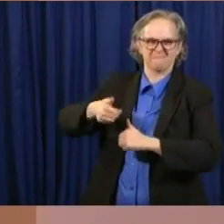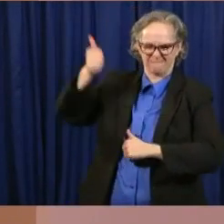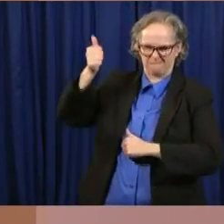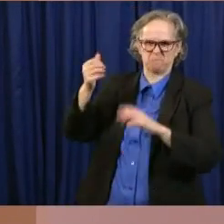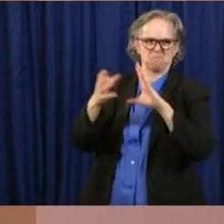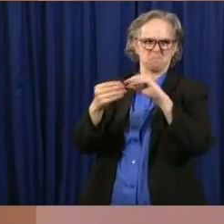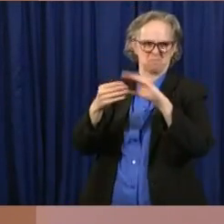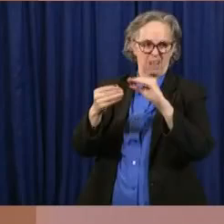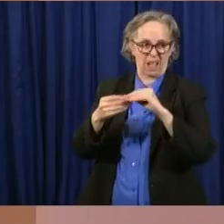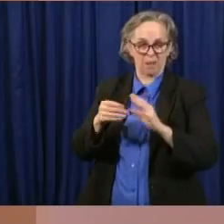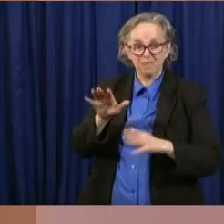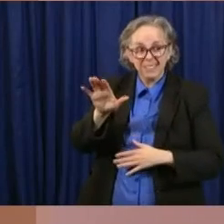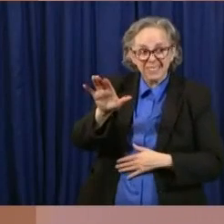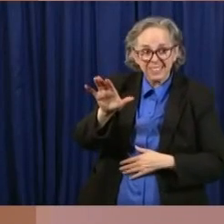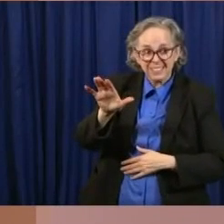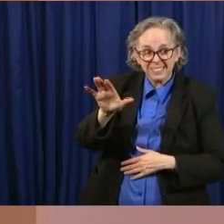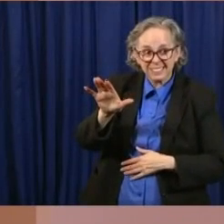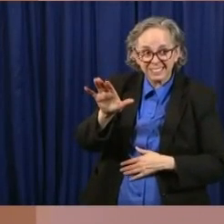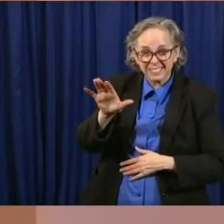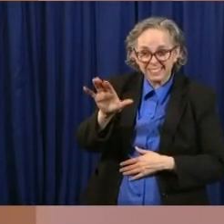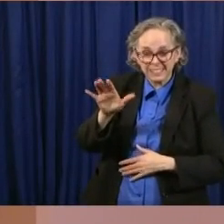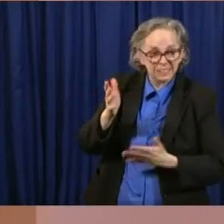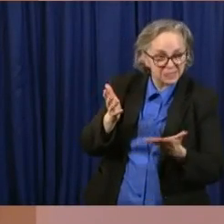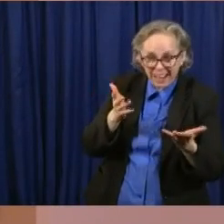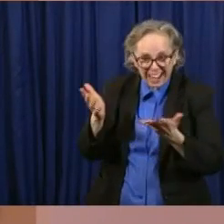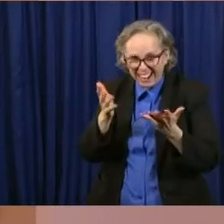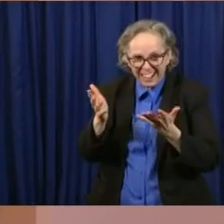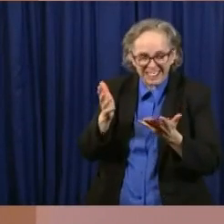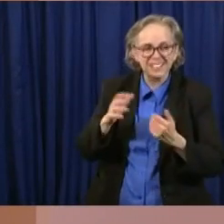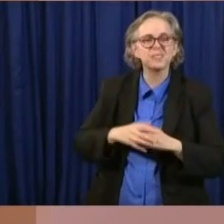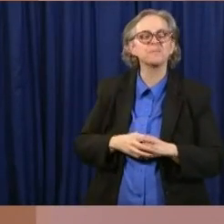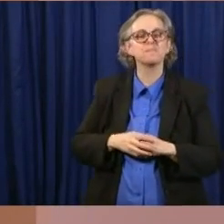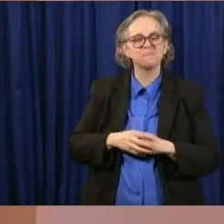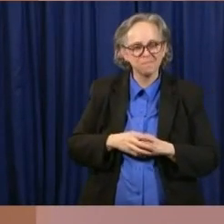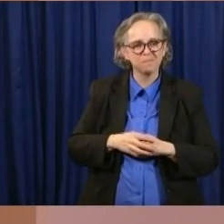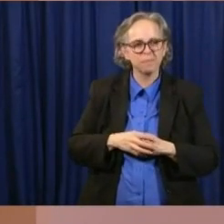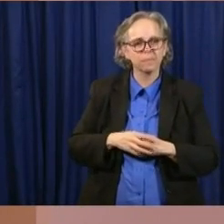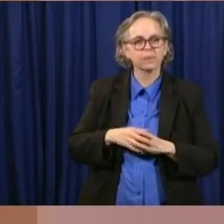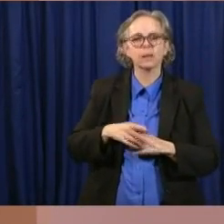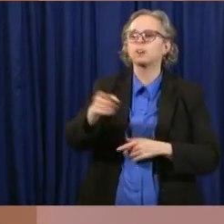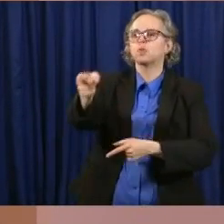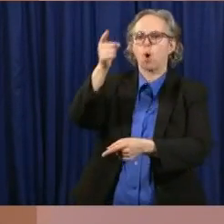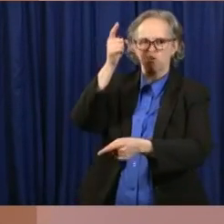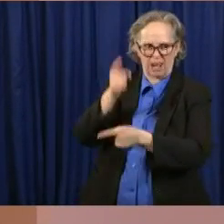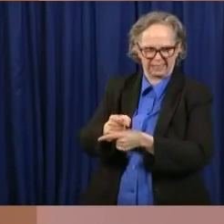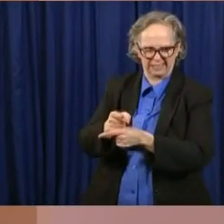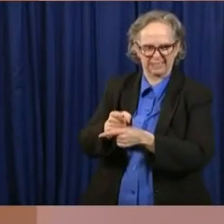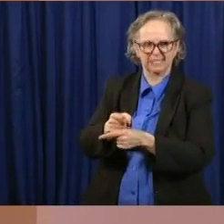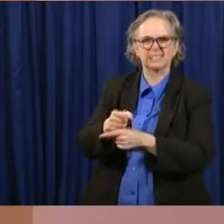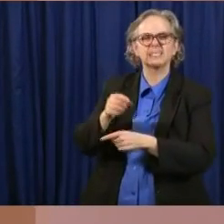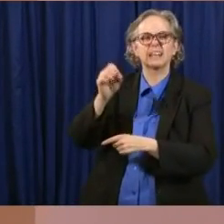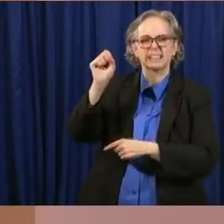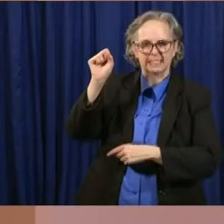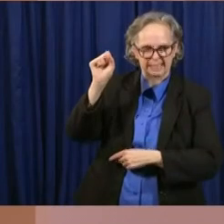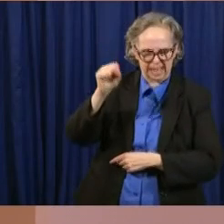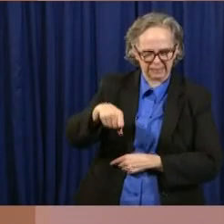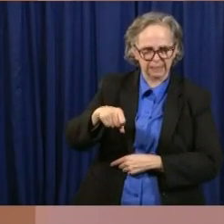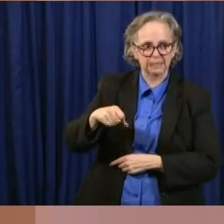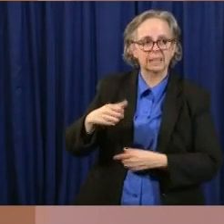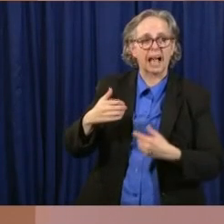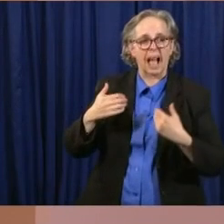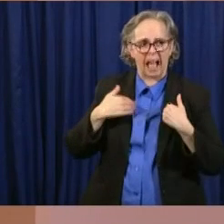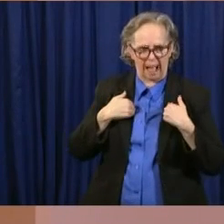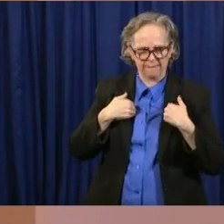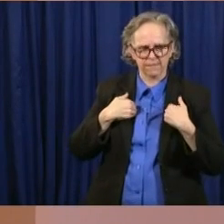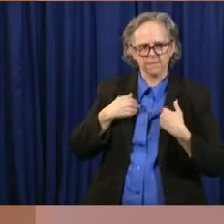I'm sorry, please go ahead. Yes, Lieutenant governor. That is correct. We do have a provision that allows for